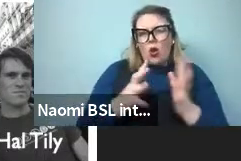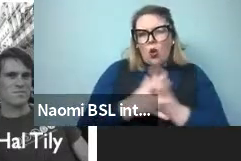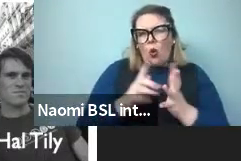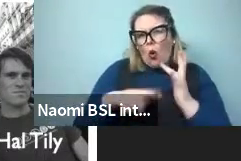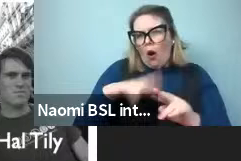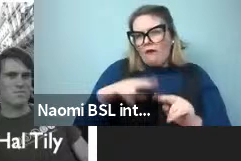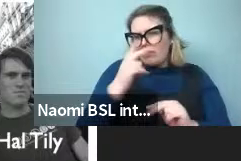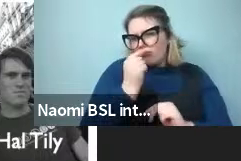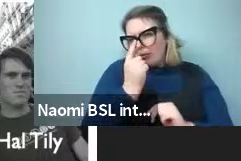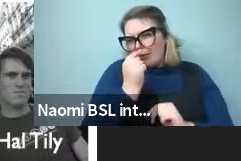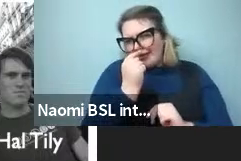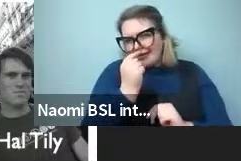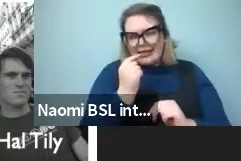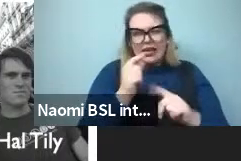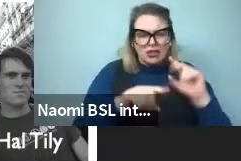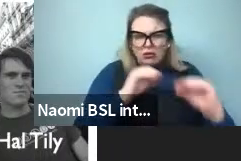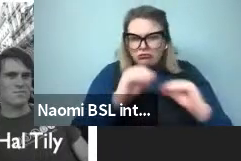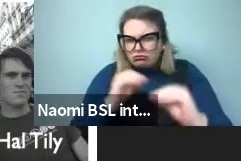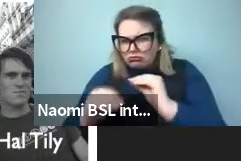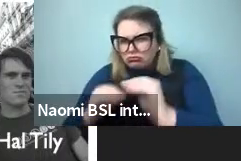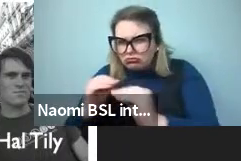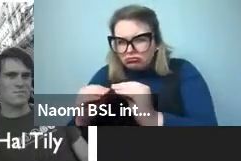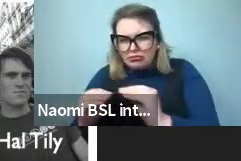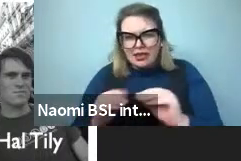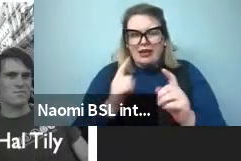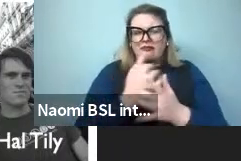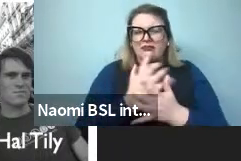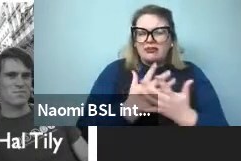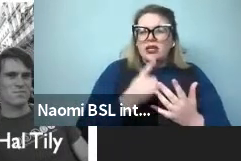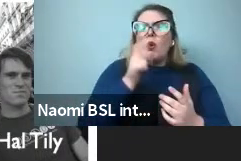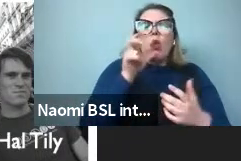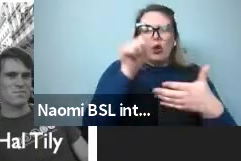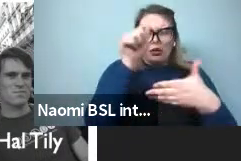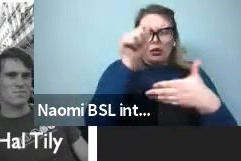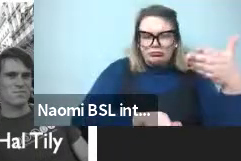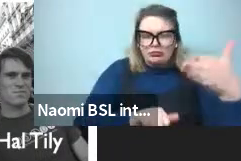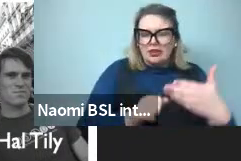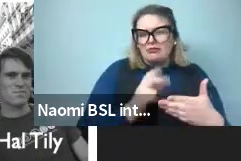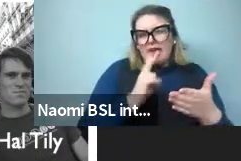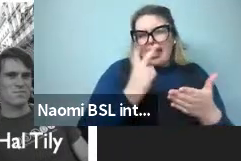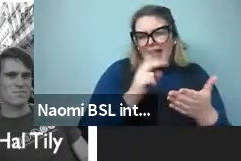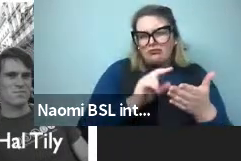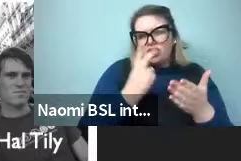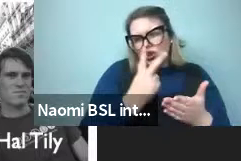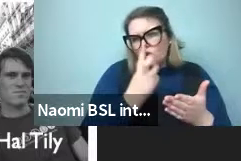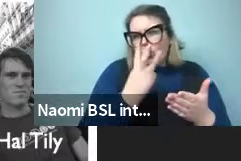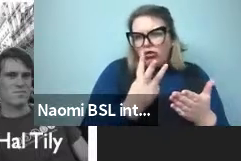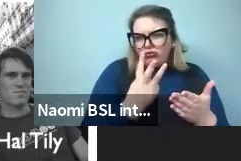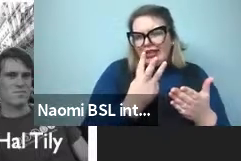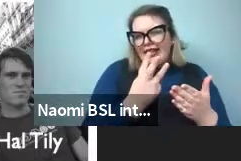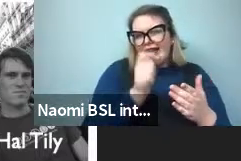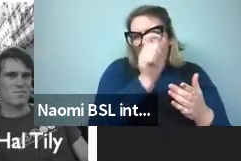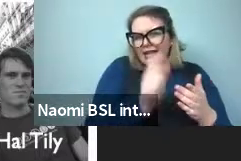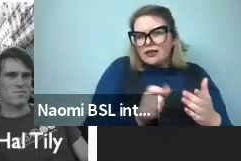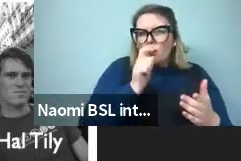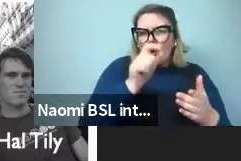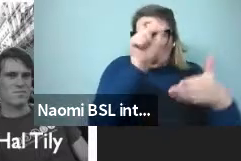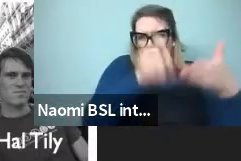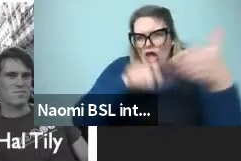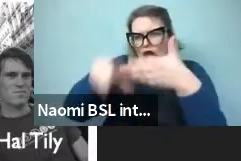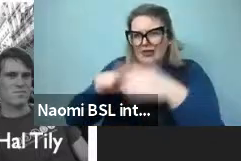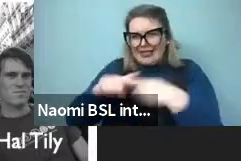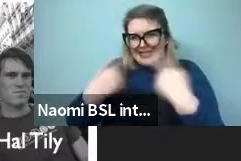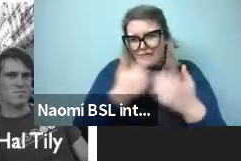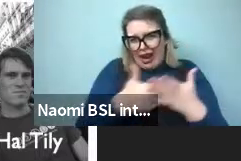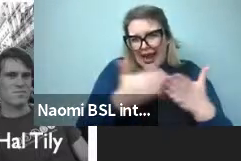context here, which is just, you know, n grams, either two, three, or four grams over very big corpora across a bunch of languages. And so the